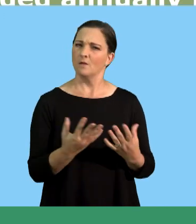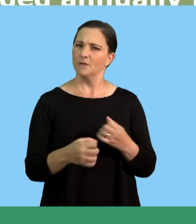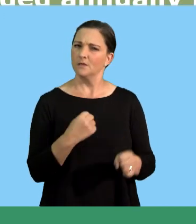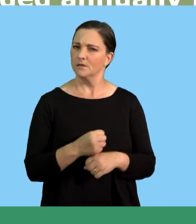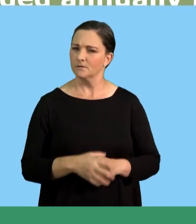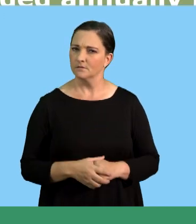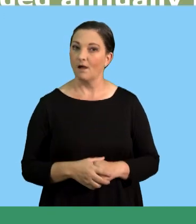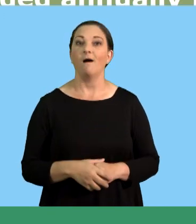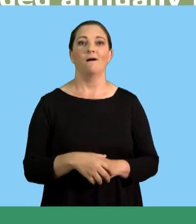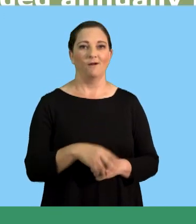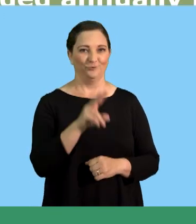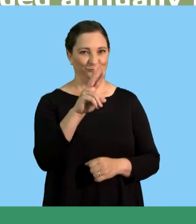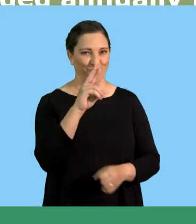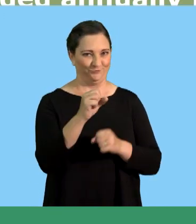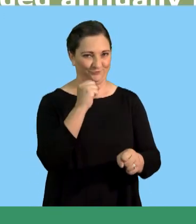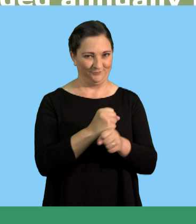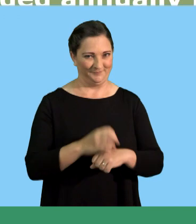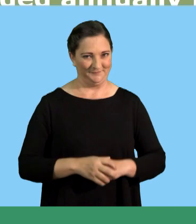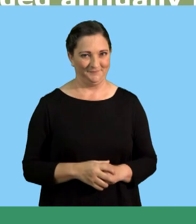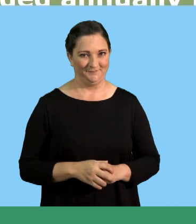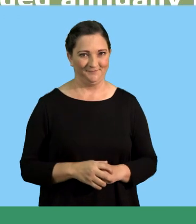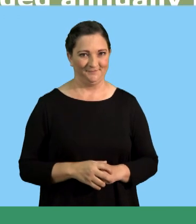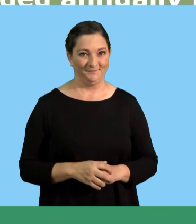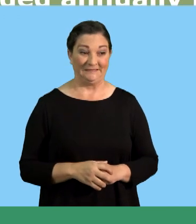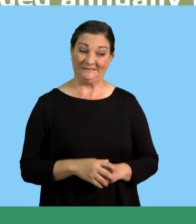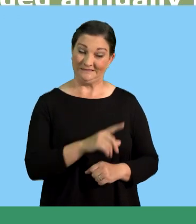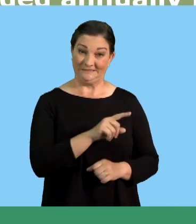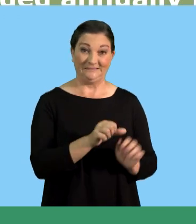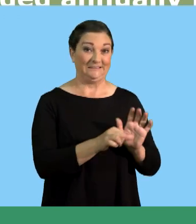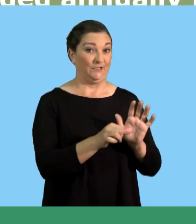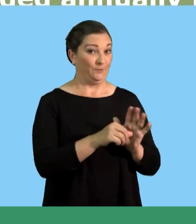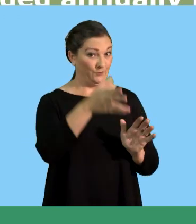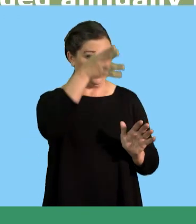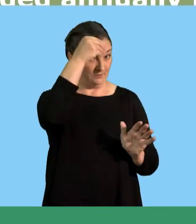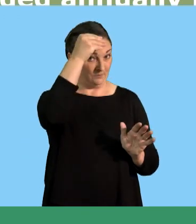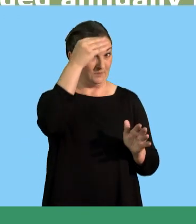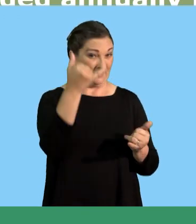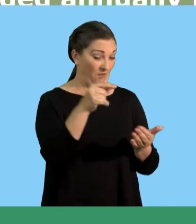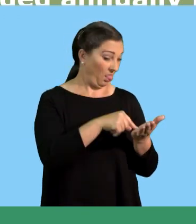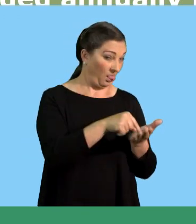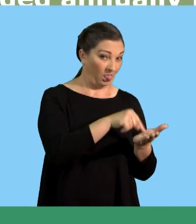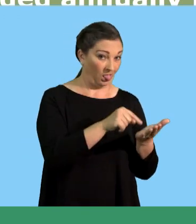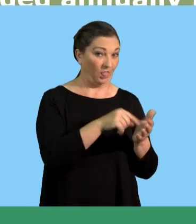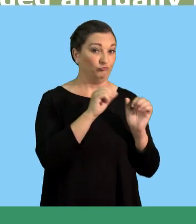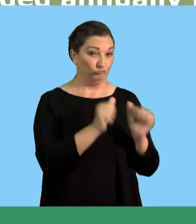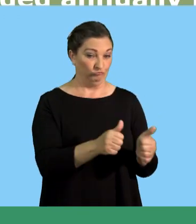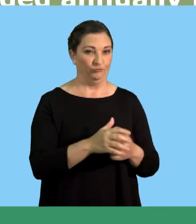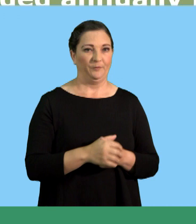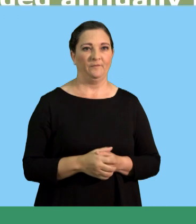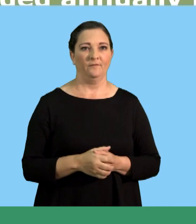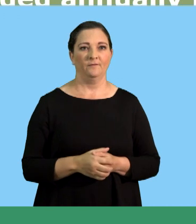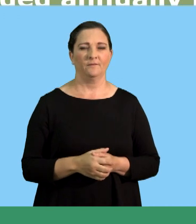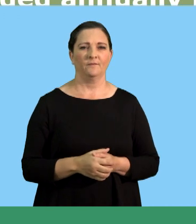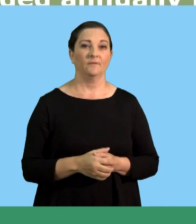10%. For how many years? Two years. This is the vital information because we are dealing with